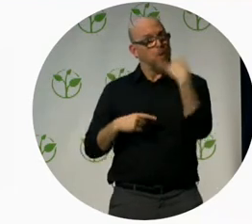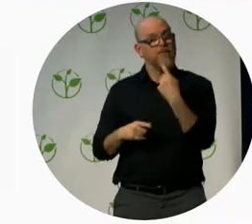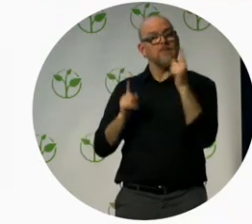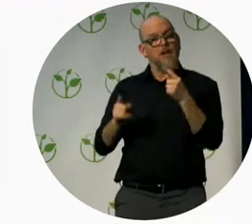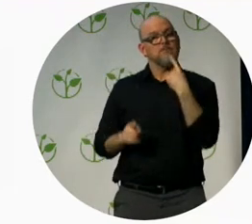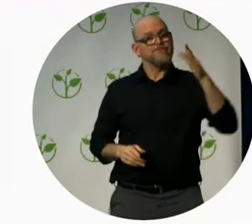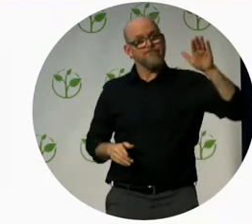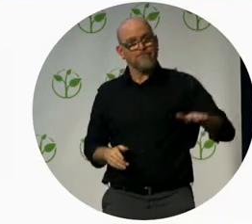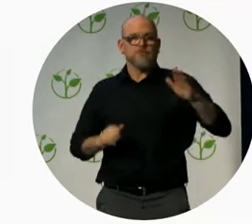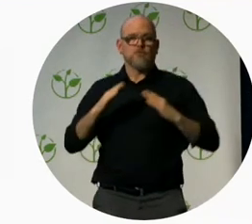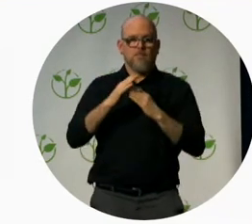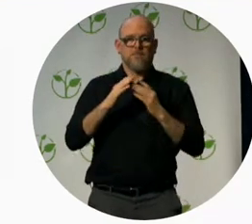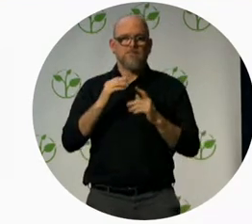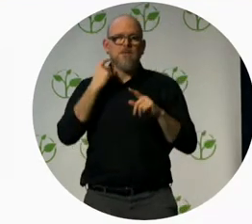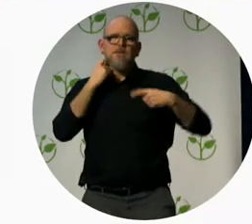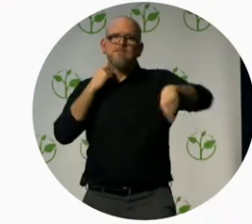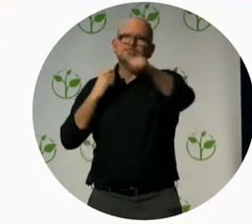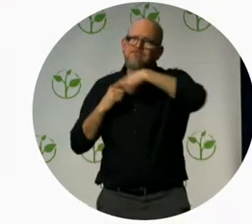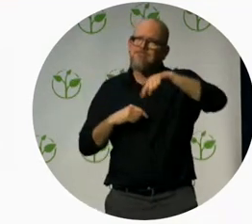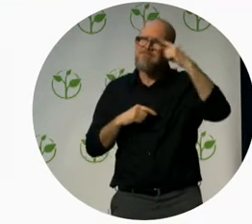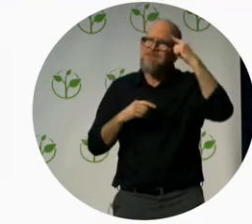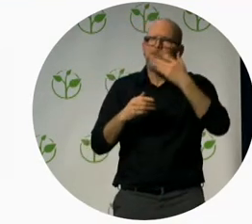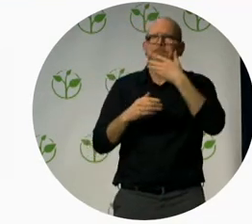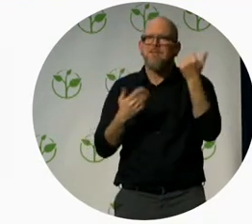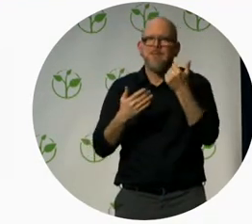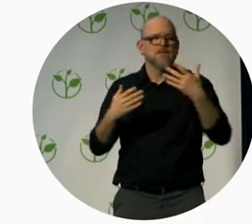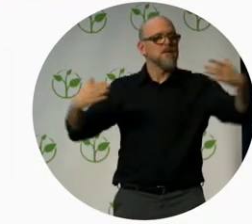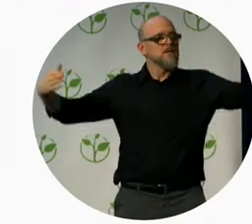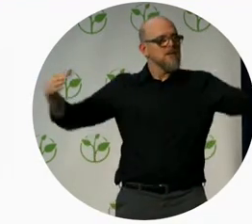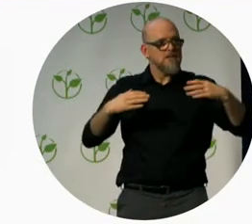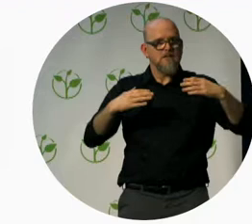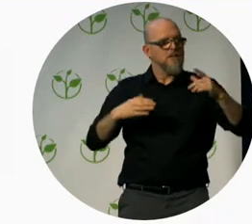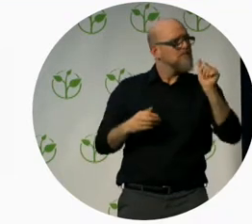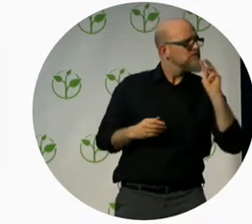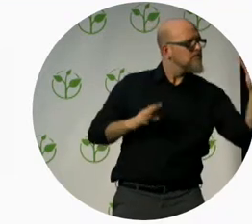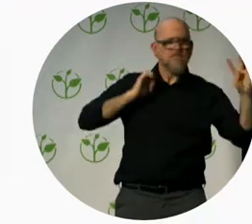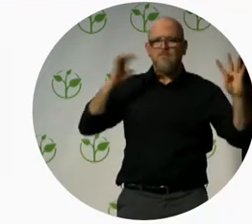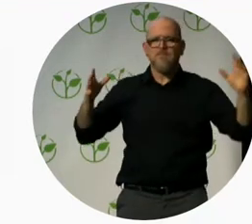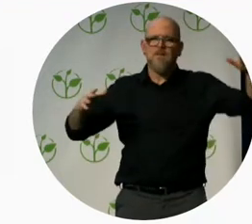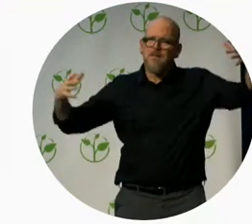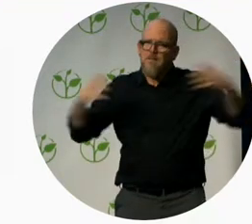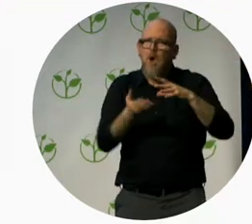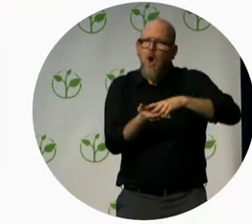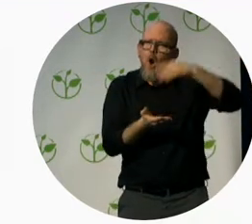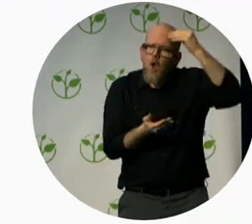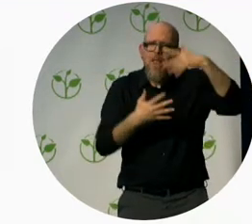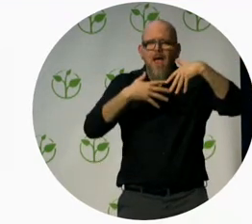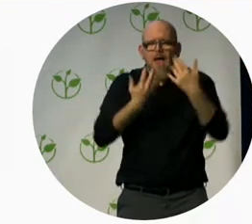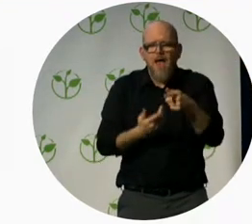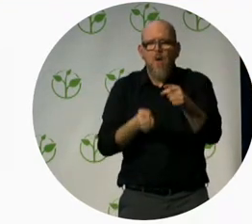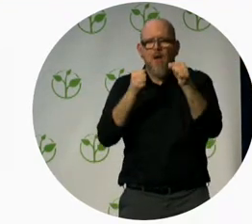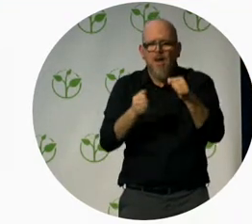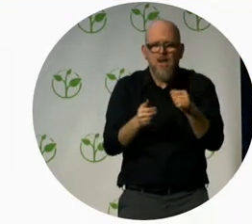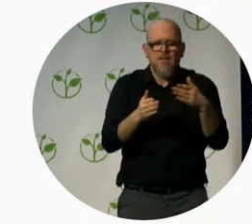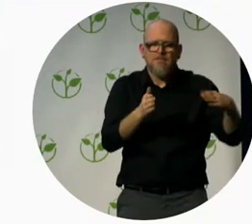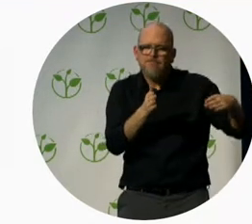have partners. With understood.org, as I mentioned, we have 15 founding non-profit partners. And with our workplace